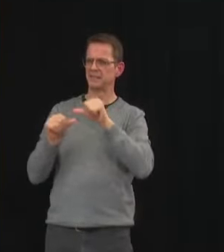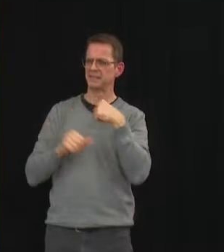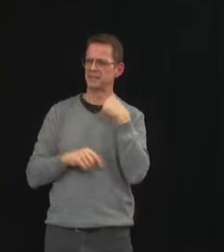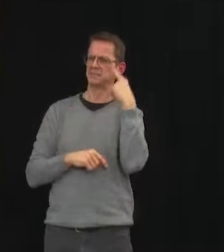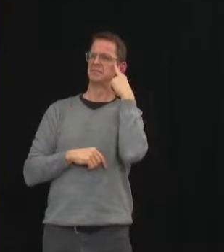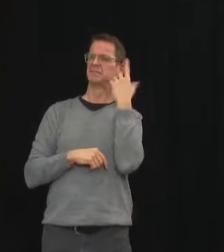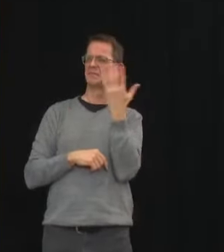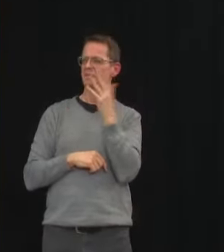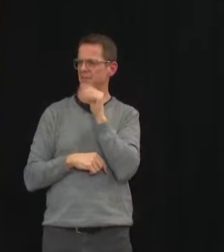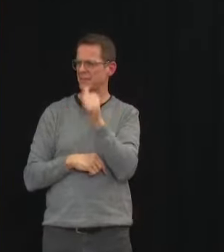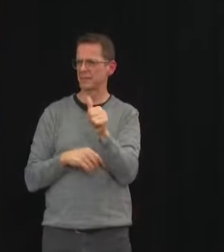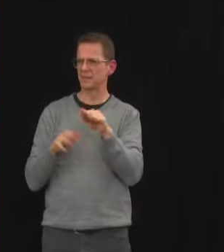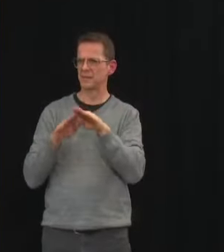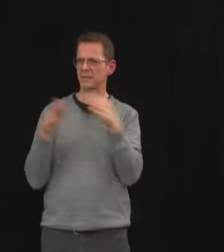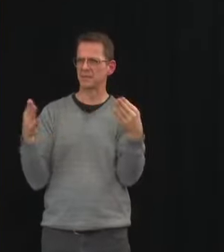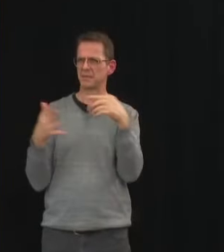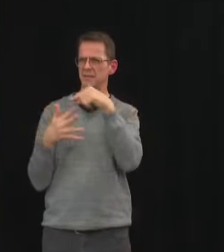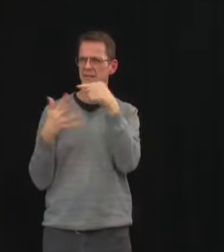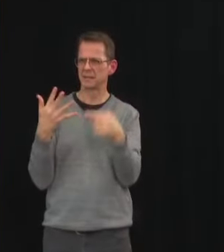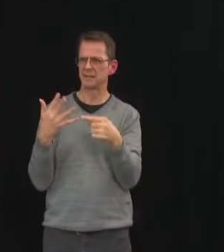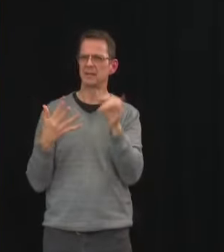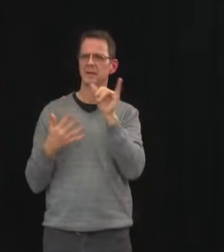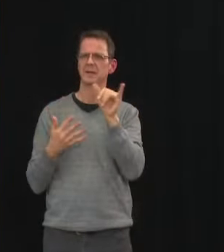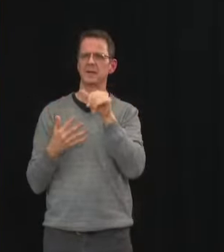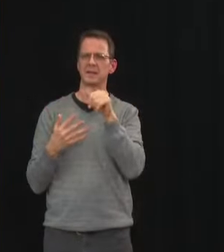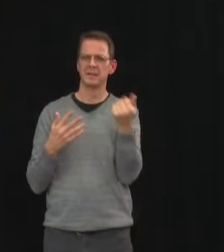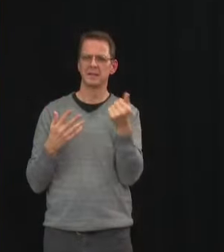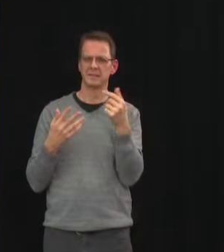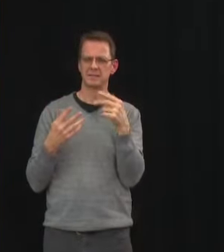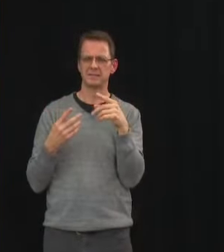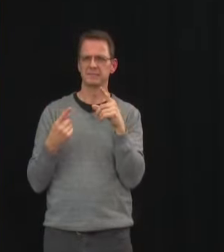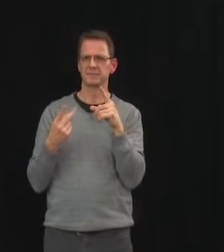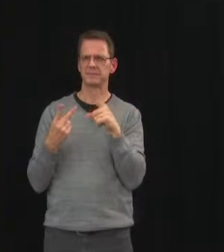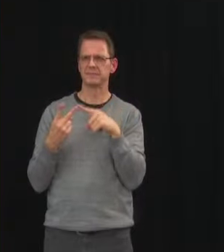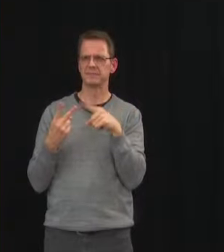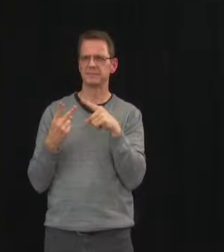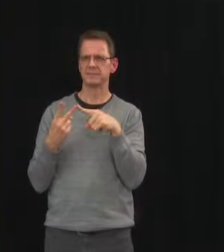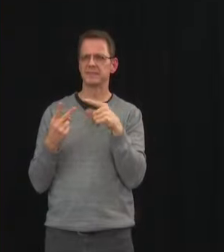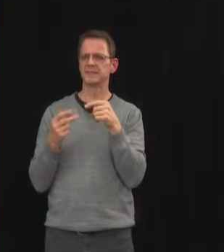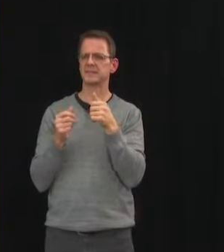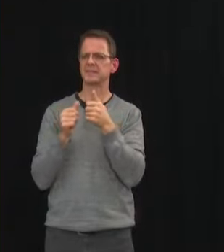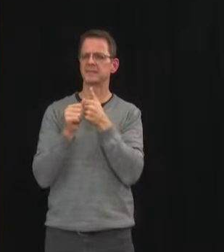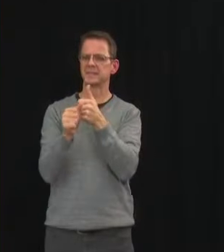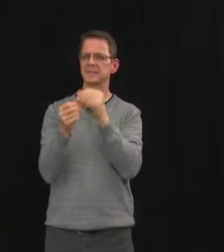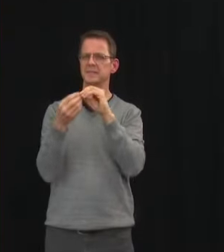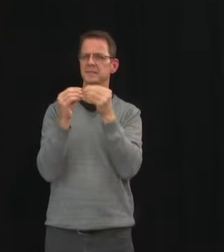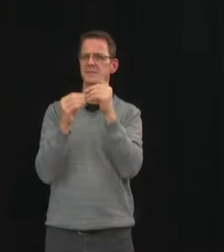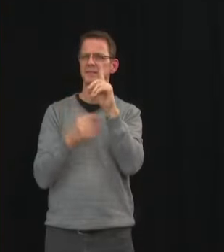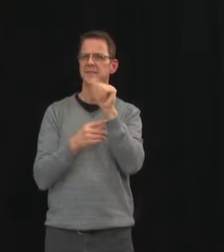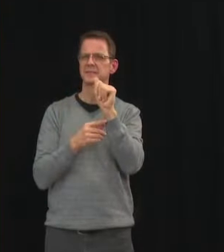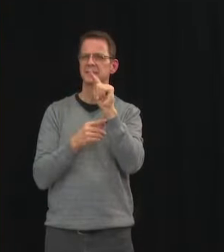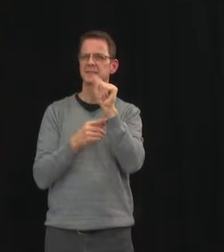about how covet is transmitted from what you do know from uh this past year and from last year